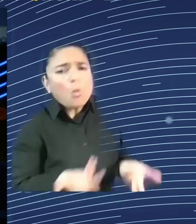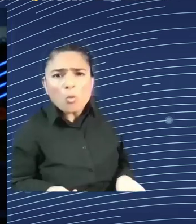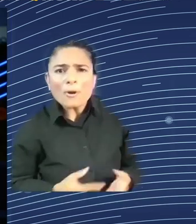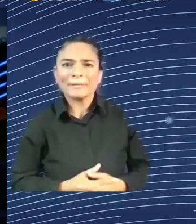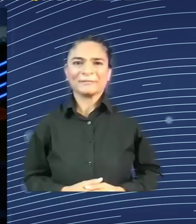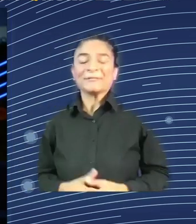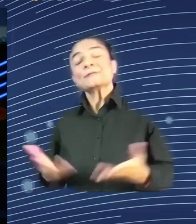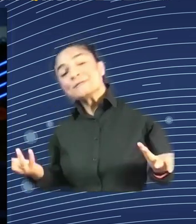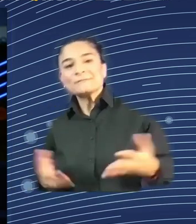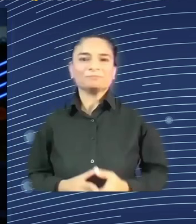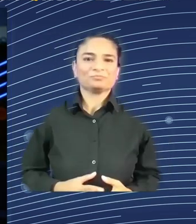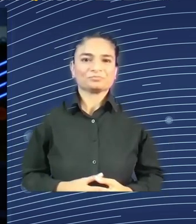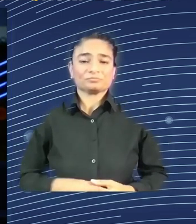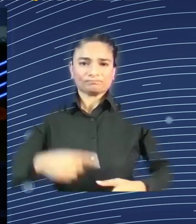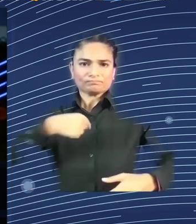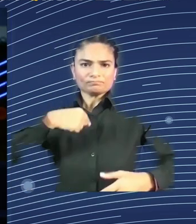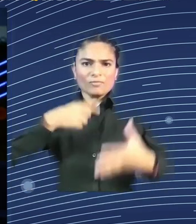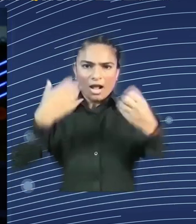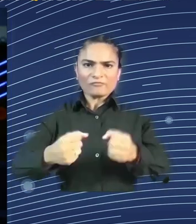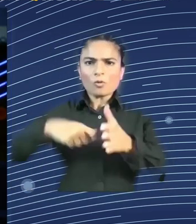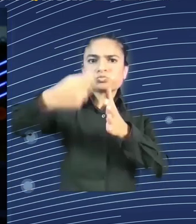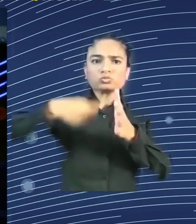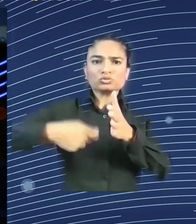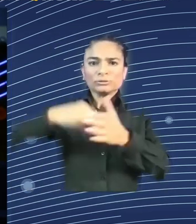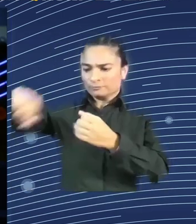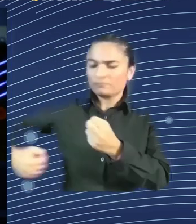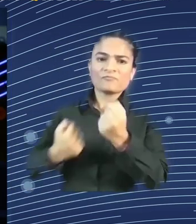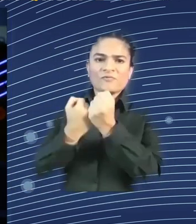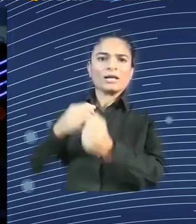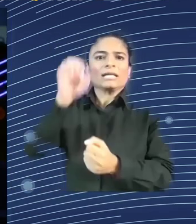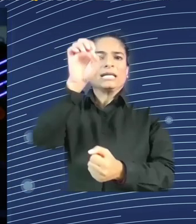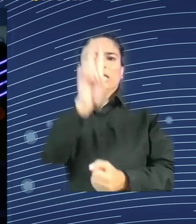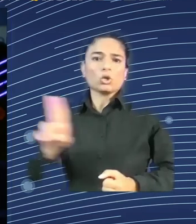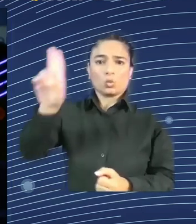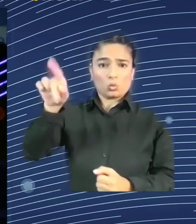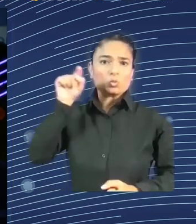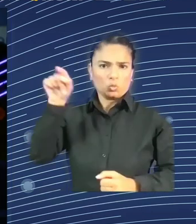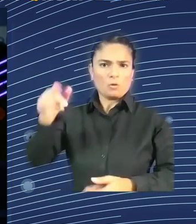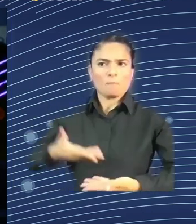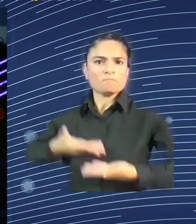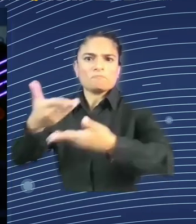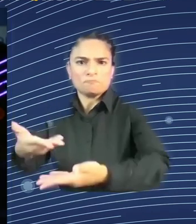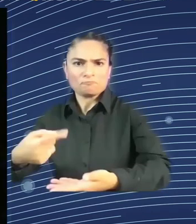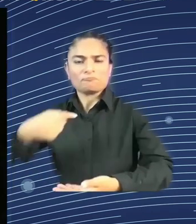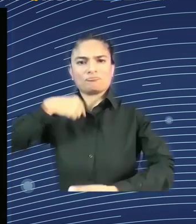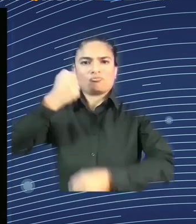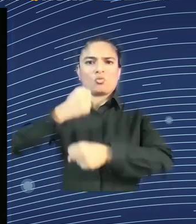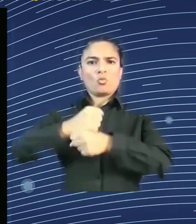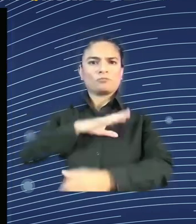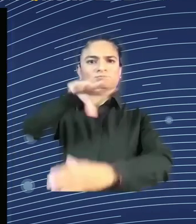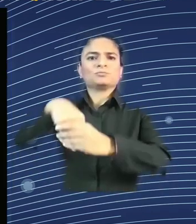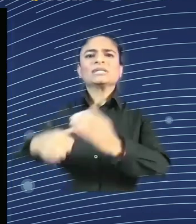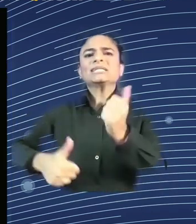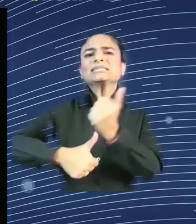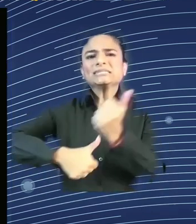assistant in care homes. There, I would look after elderly people. That was very rewarding. The residents of